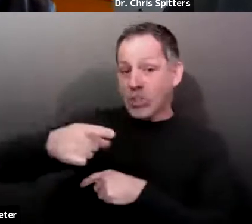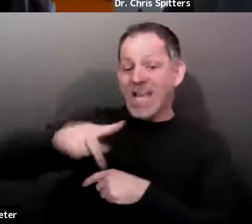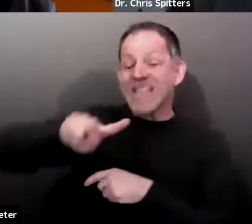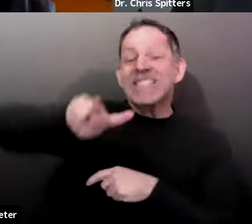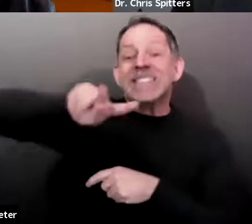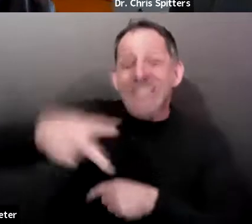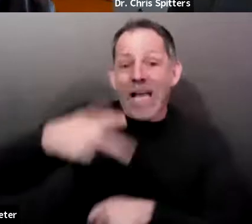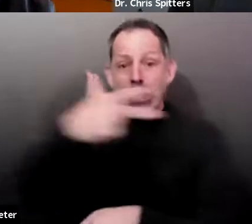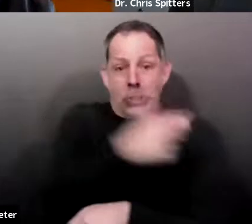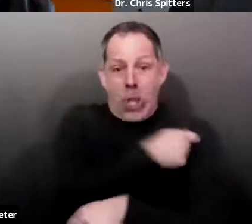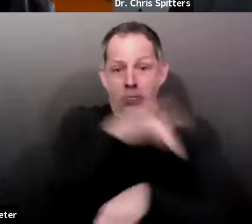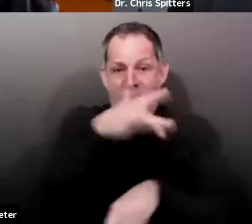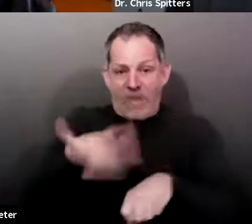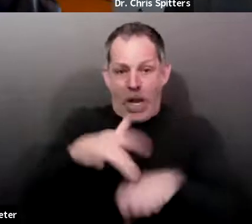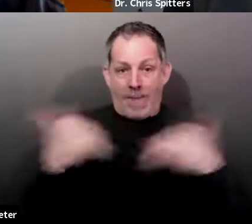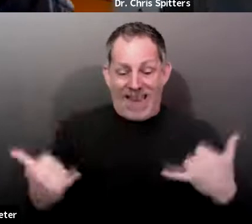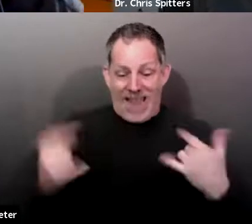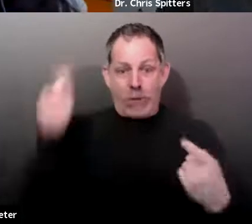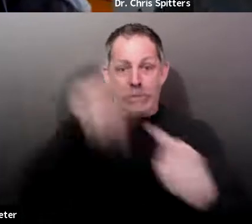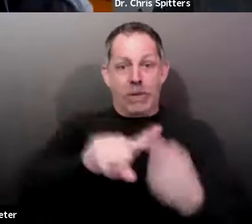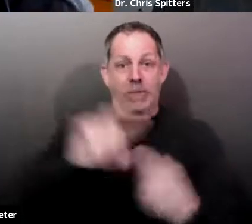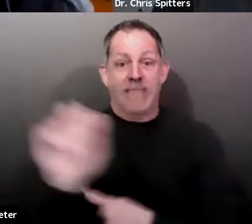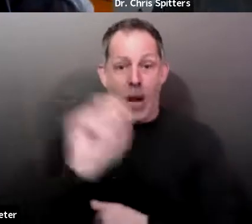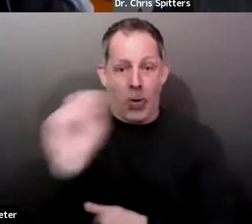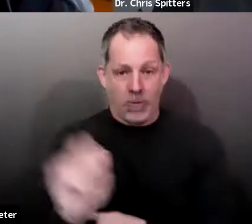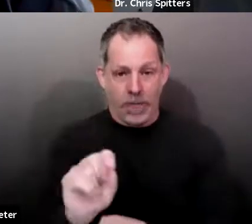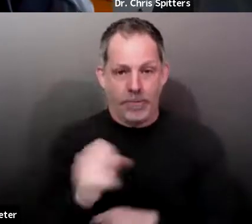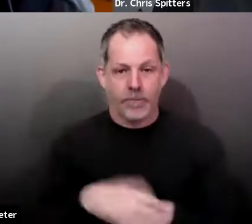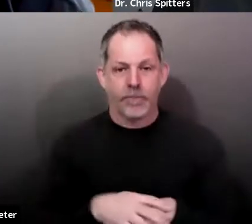So with that, I'll turn it back to you, Executive Summers.